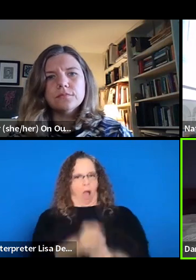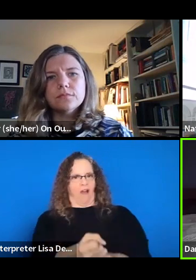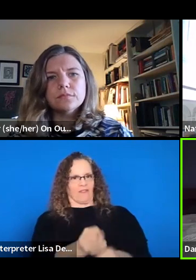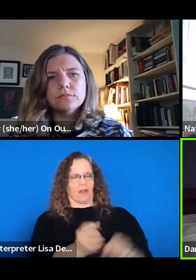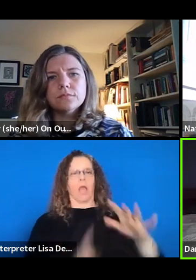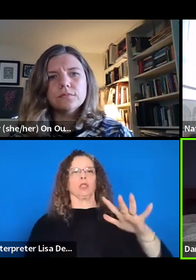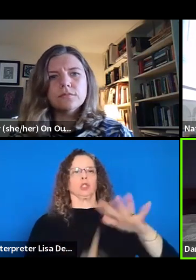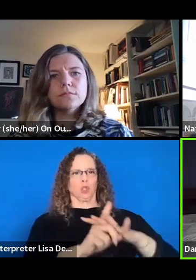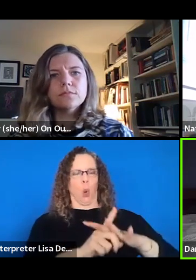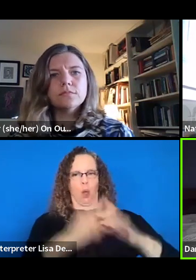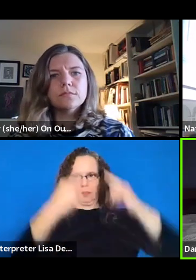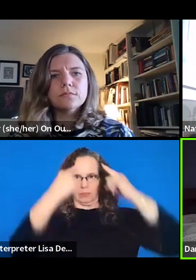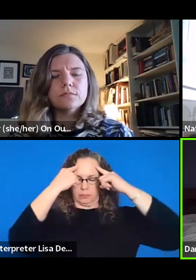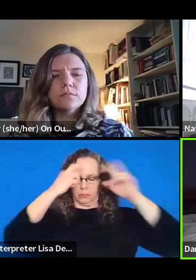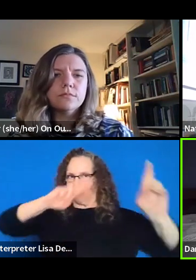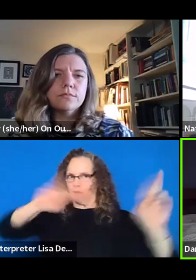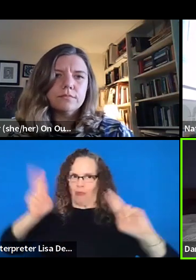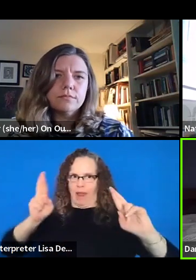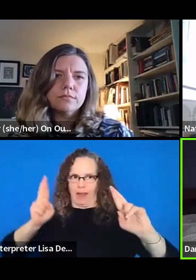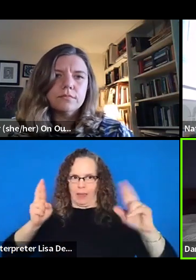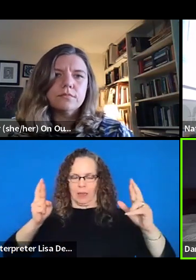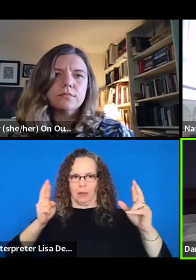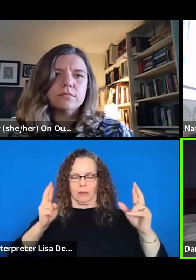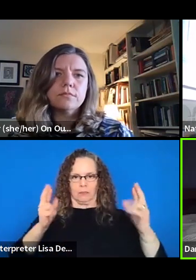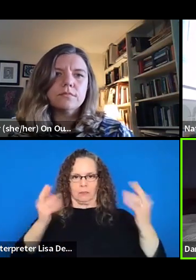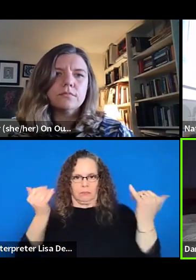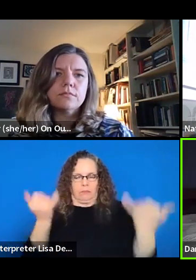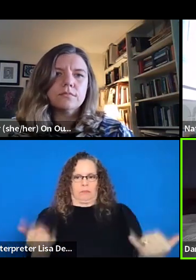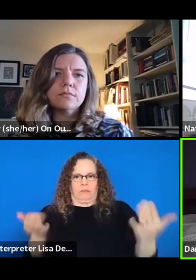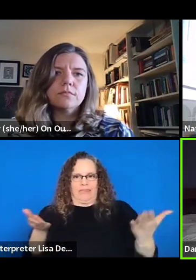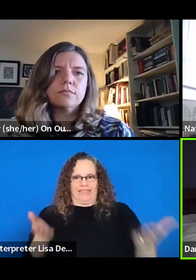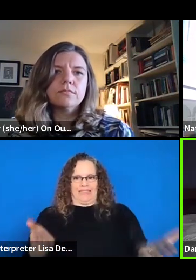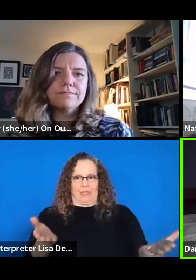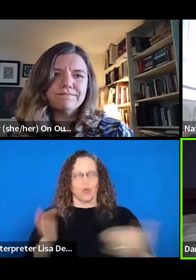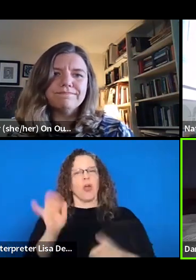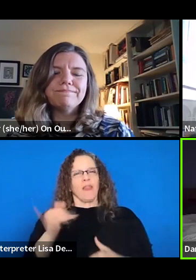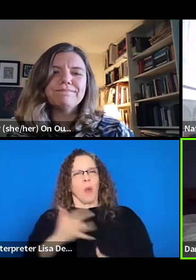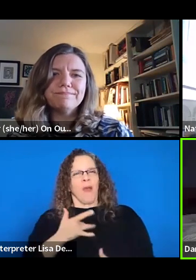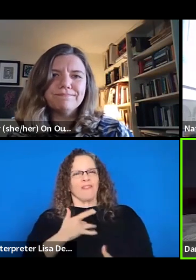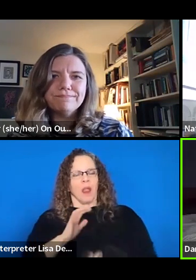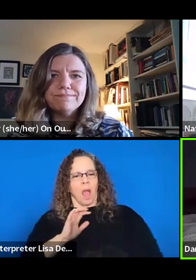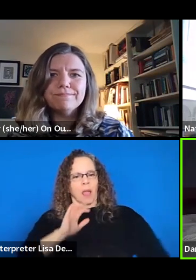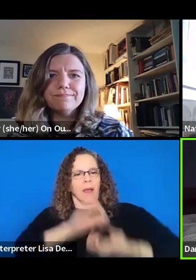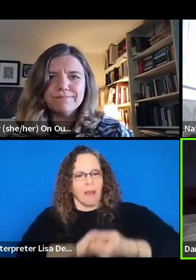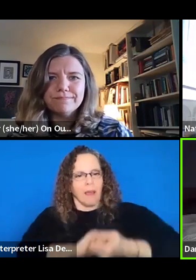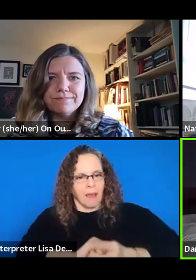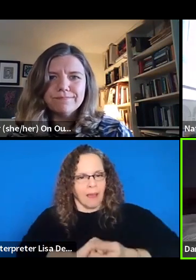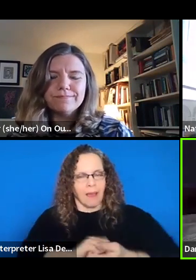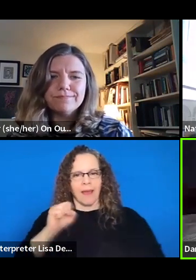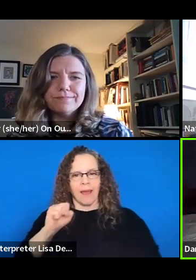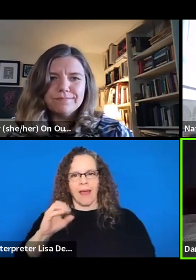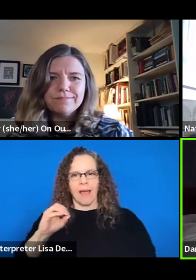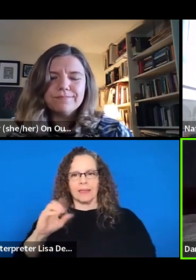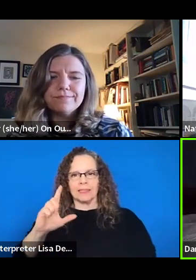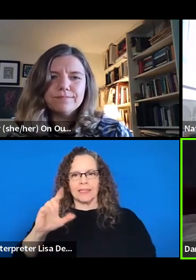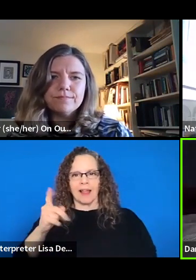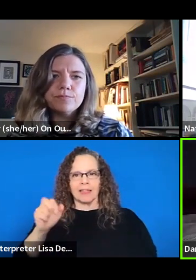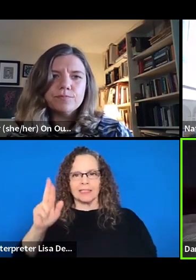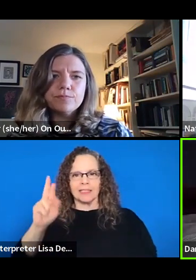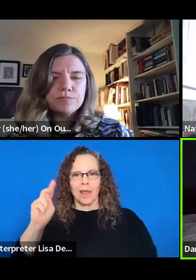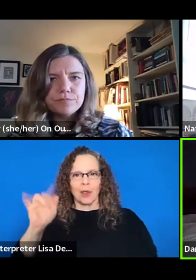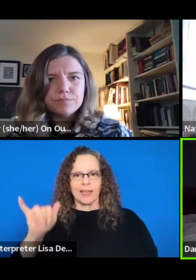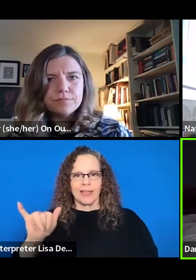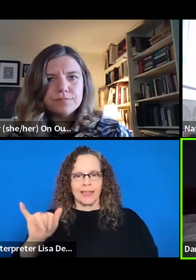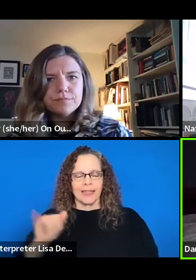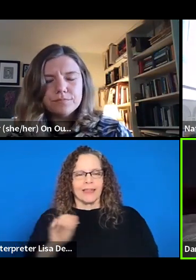like first moment where I felt like I really experienced what solidarity meant. And it's interesting because now that we do have more